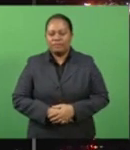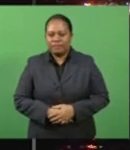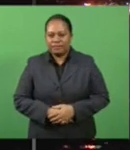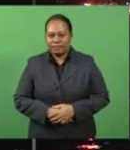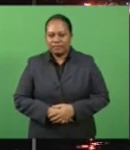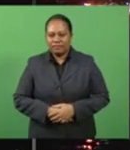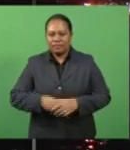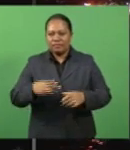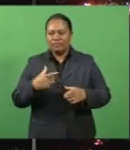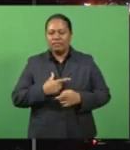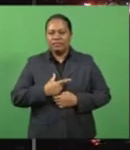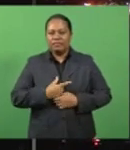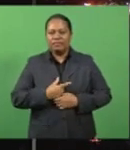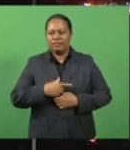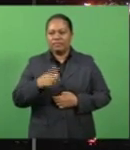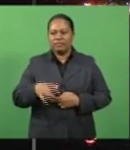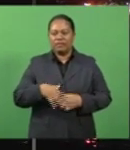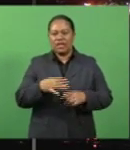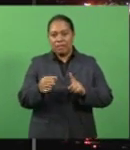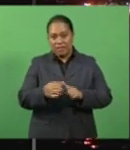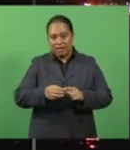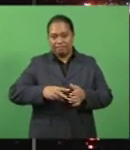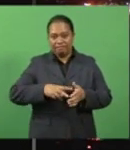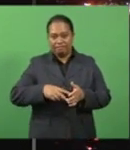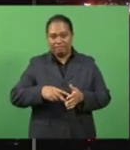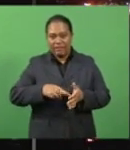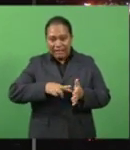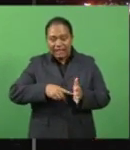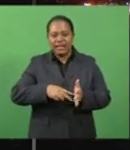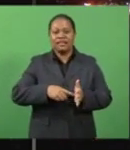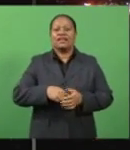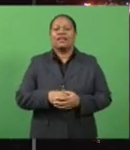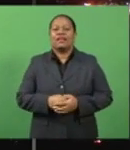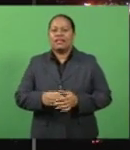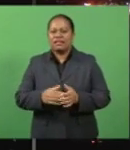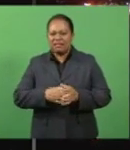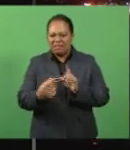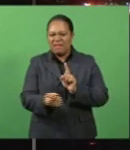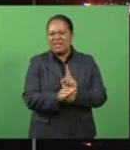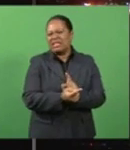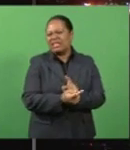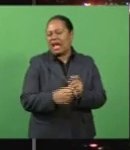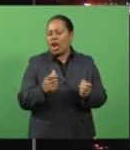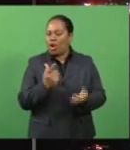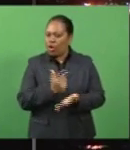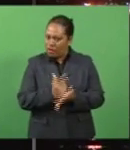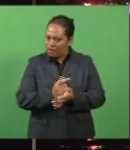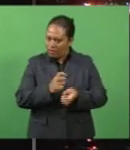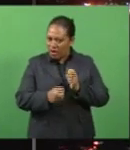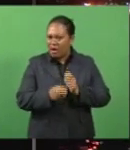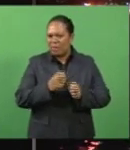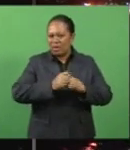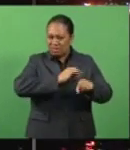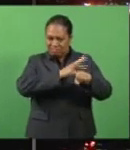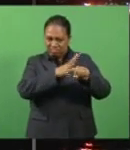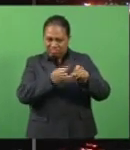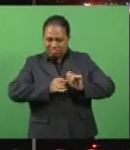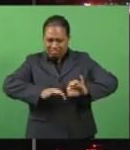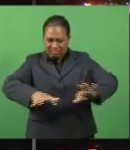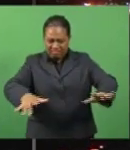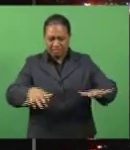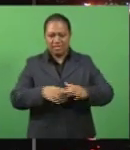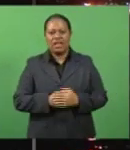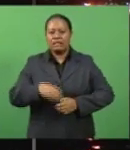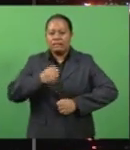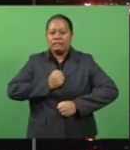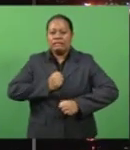Former Tottenham Chair Lord Alan Sugar has said that the Premier League is facing a lot of problems due to the coronavirus pandemic as